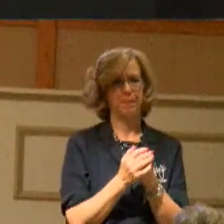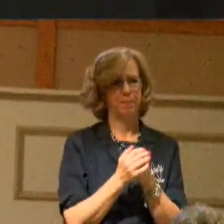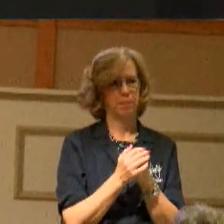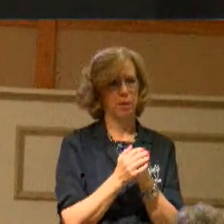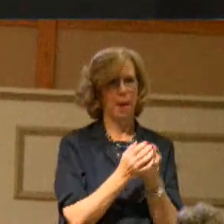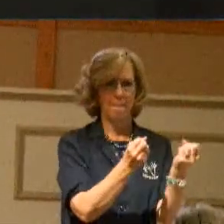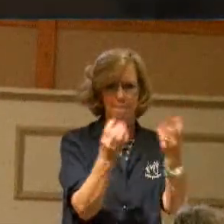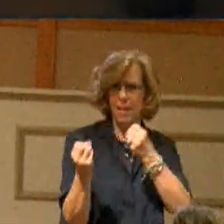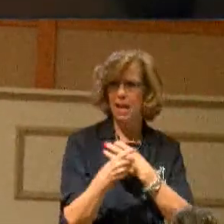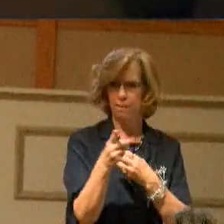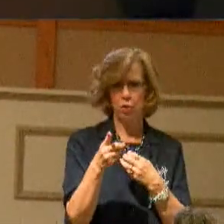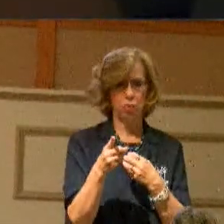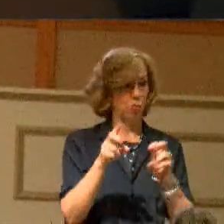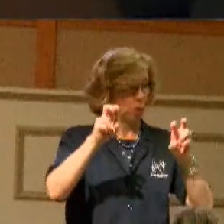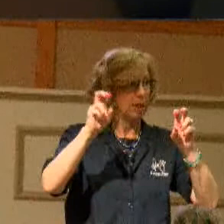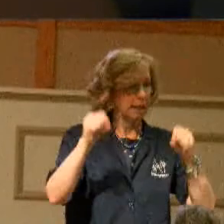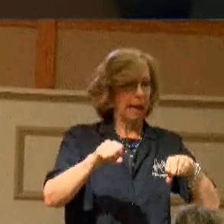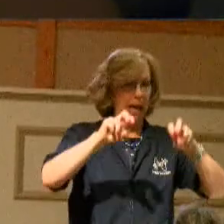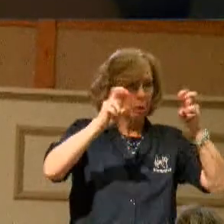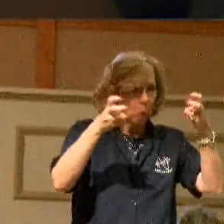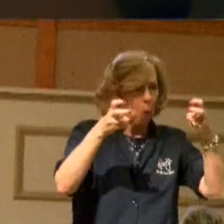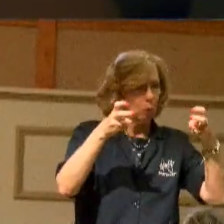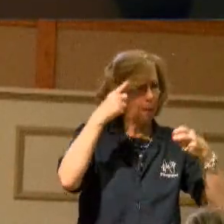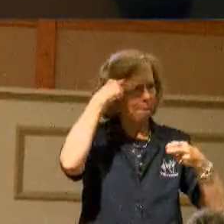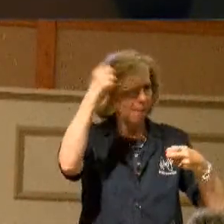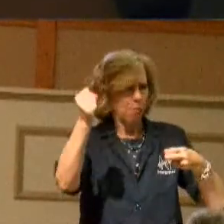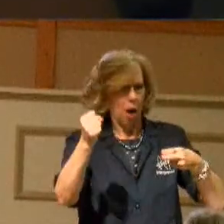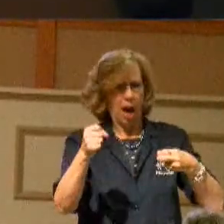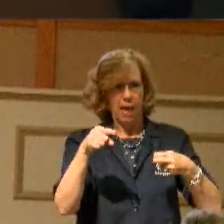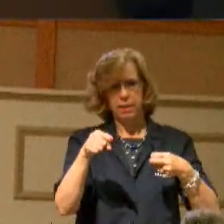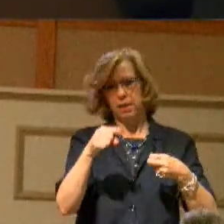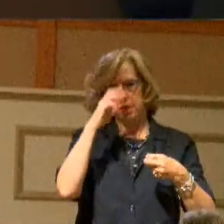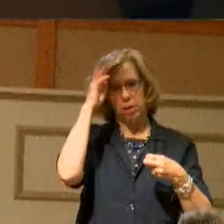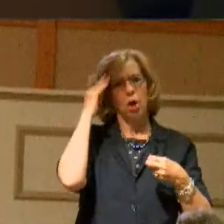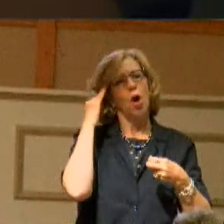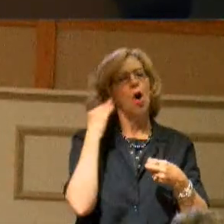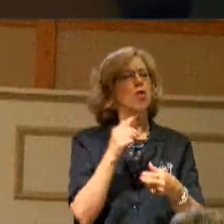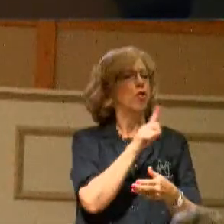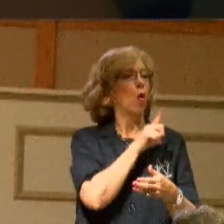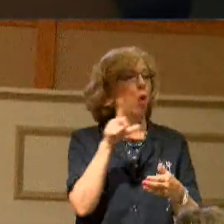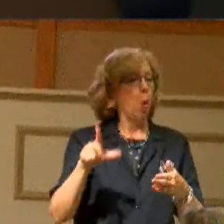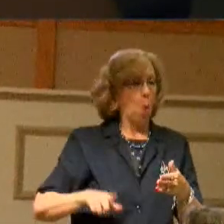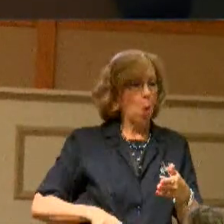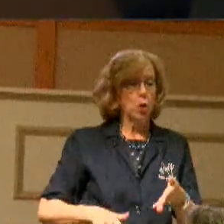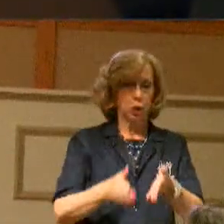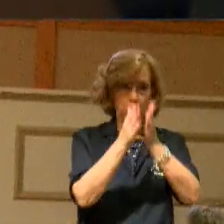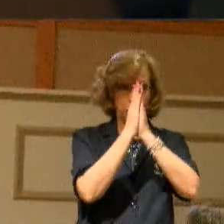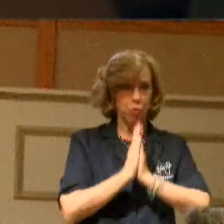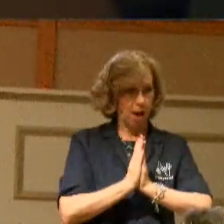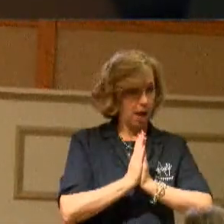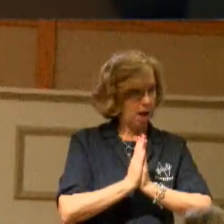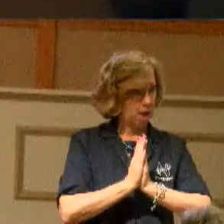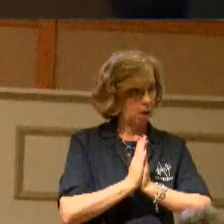most of you can quote this that we know as the Lord's Prayer. Okay?